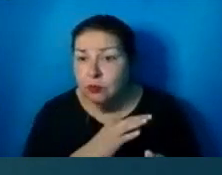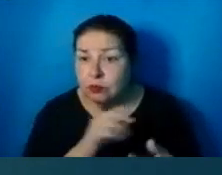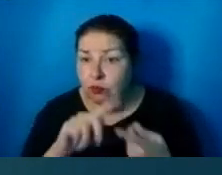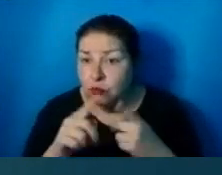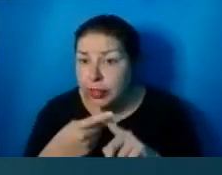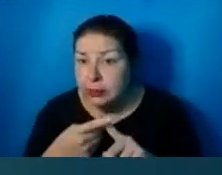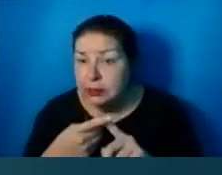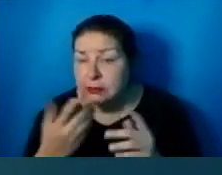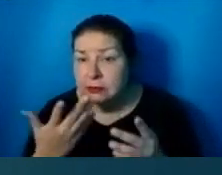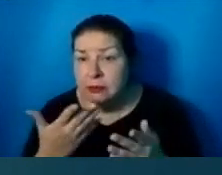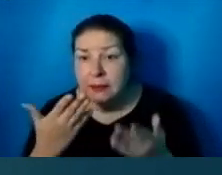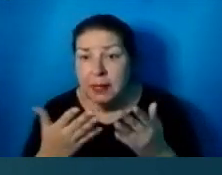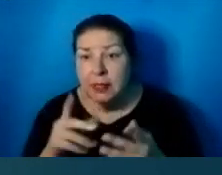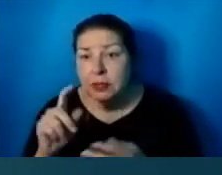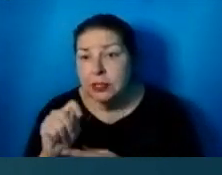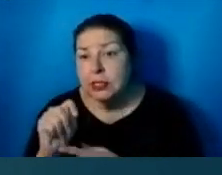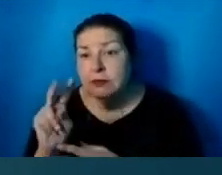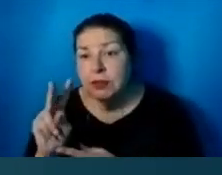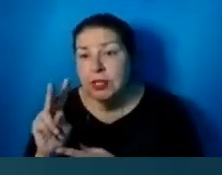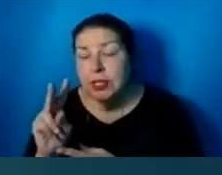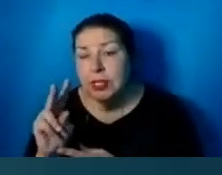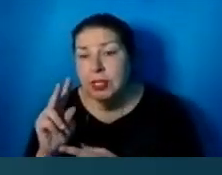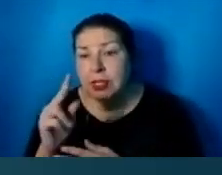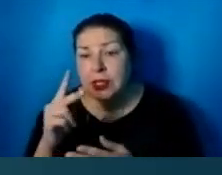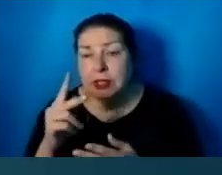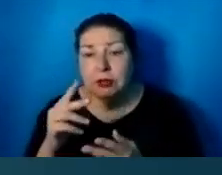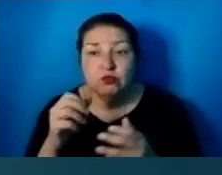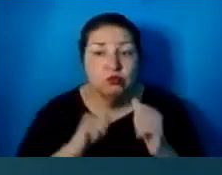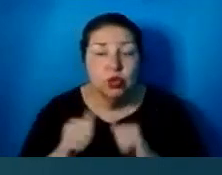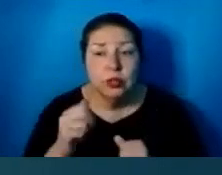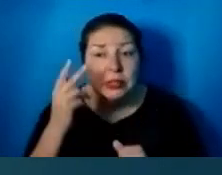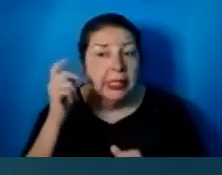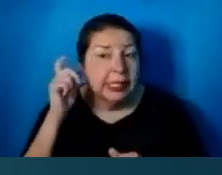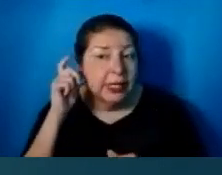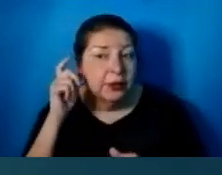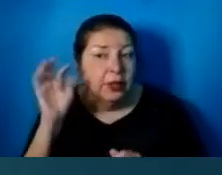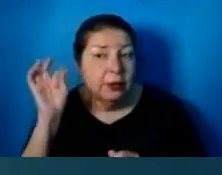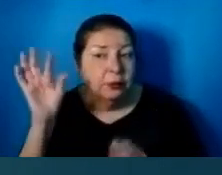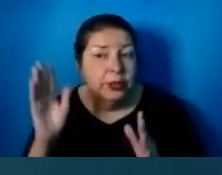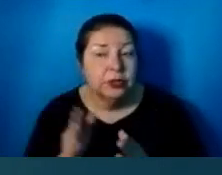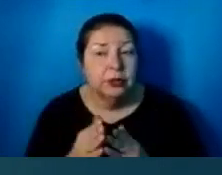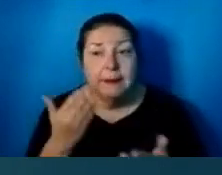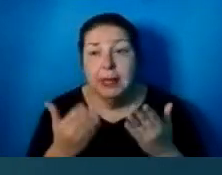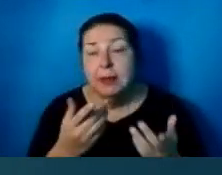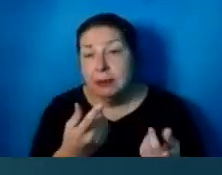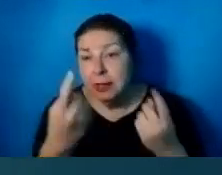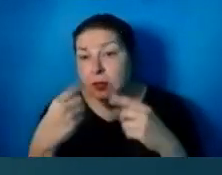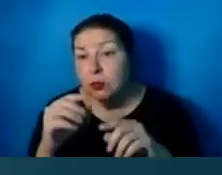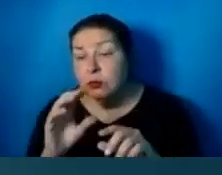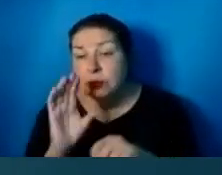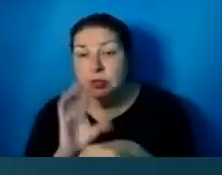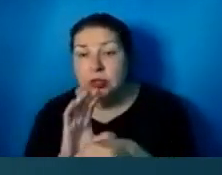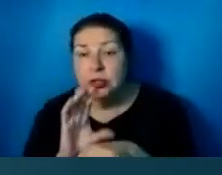television programs that they hear a preacher. It may be that they're coming to church and